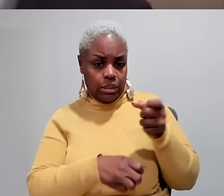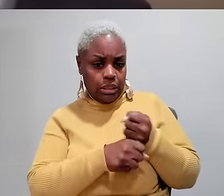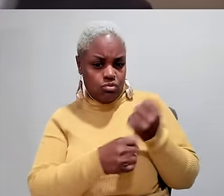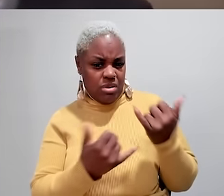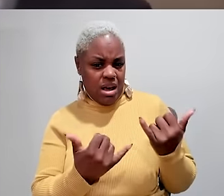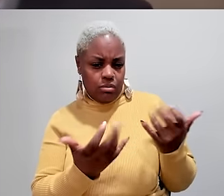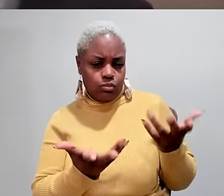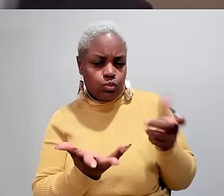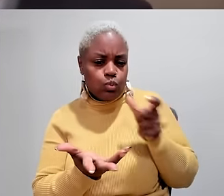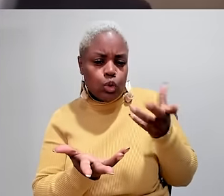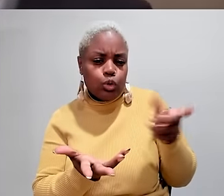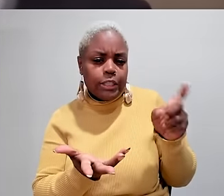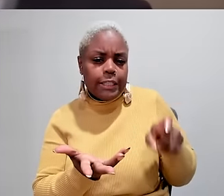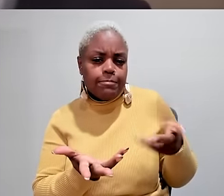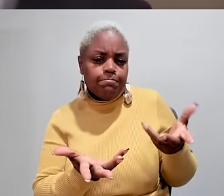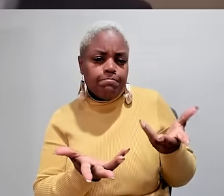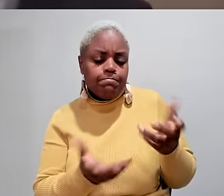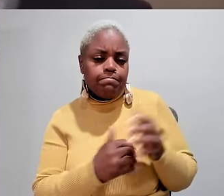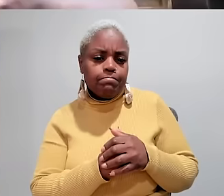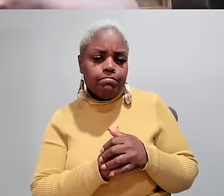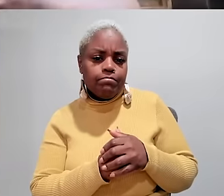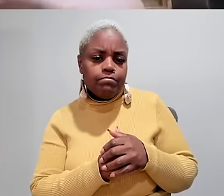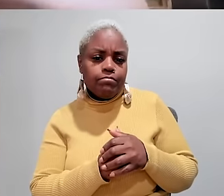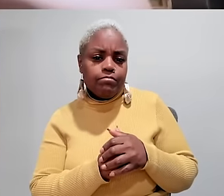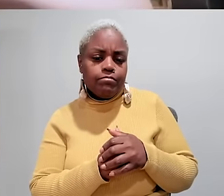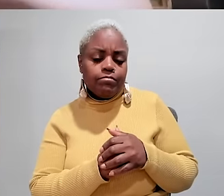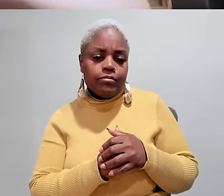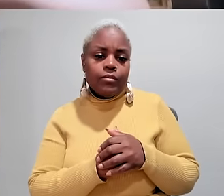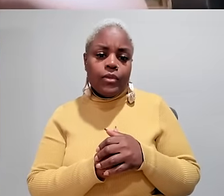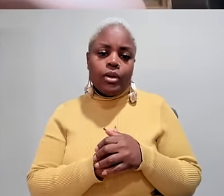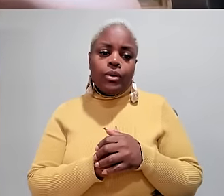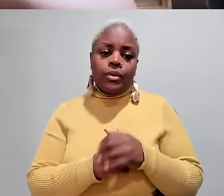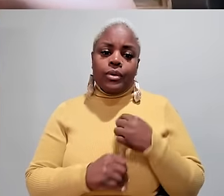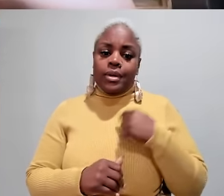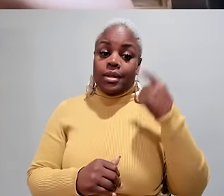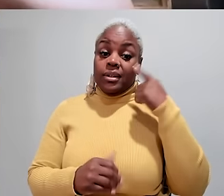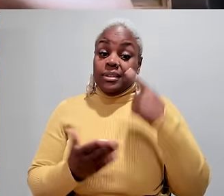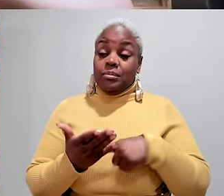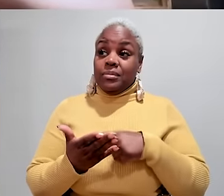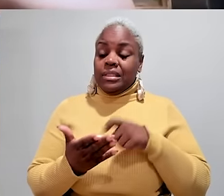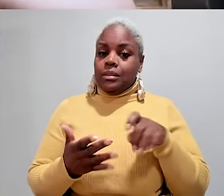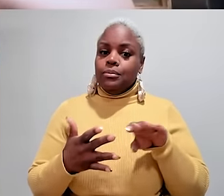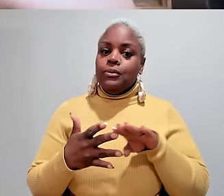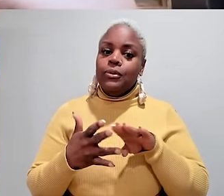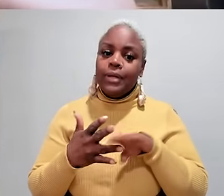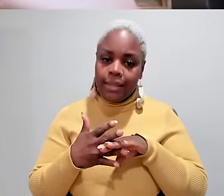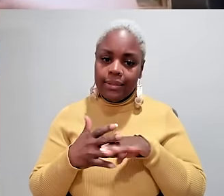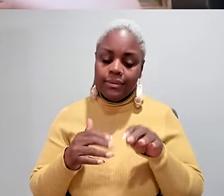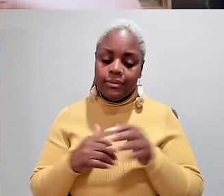What do you need that you're not getting right now? I want minimum space.